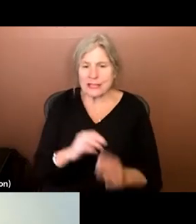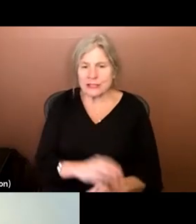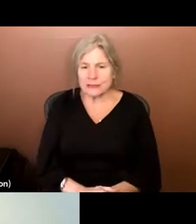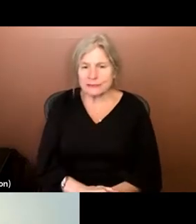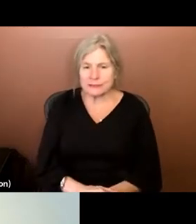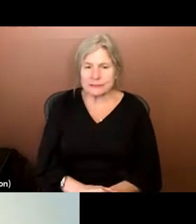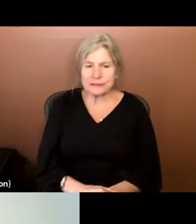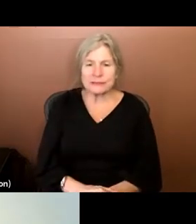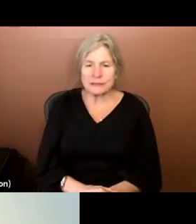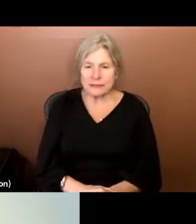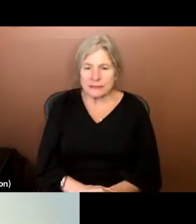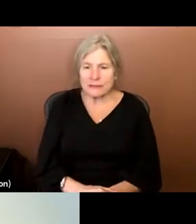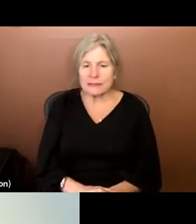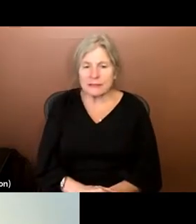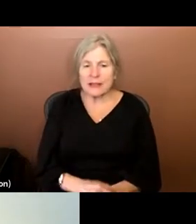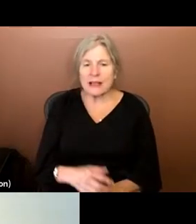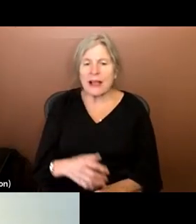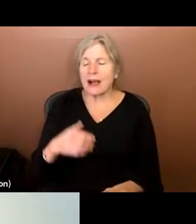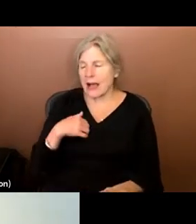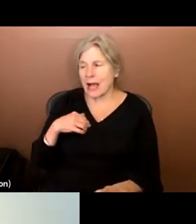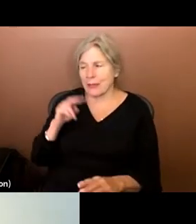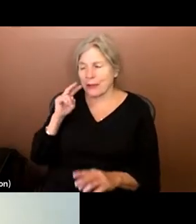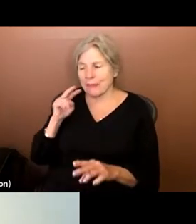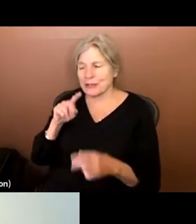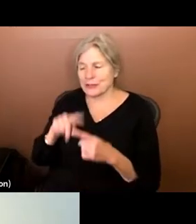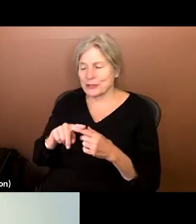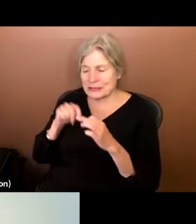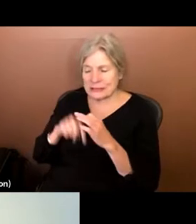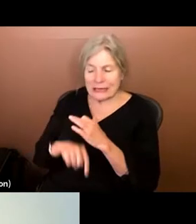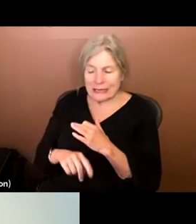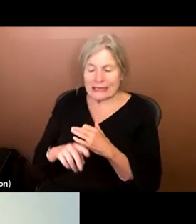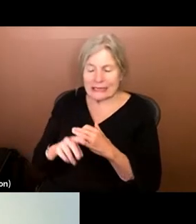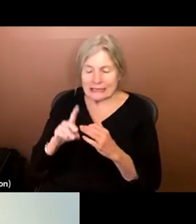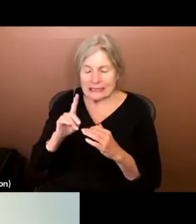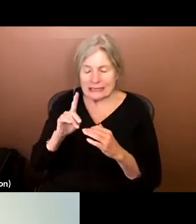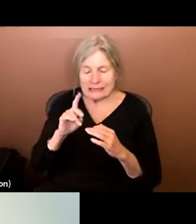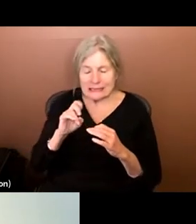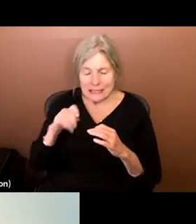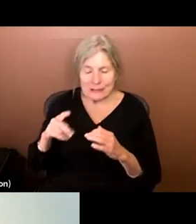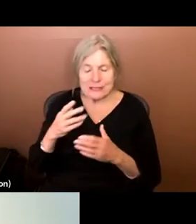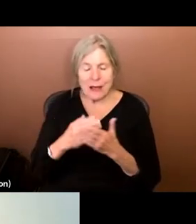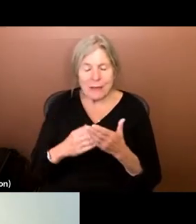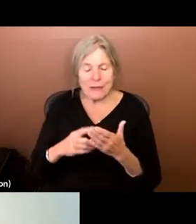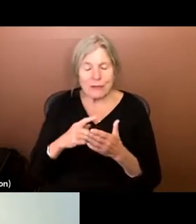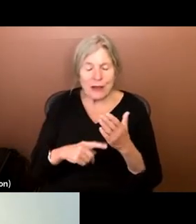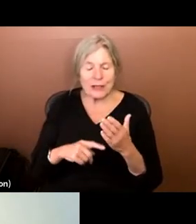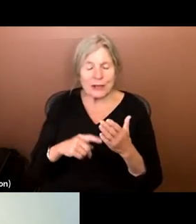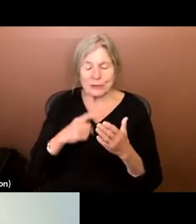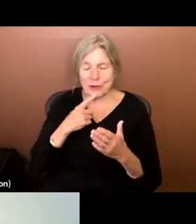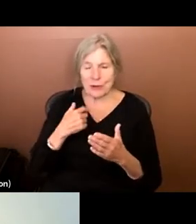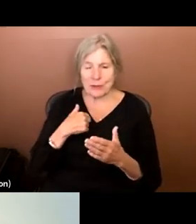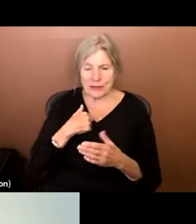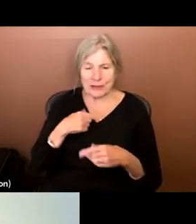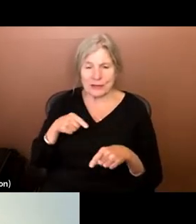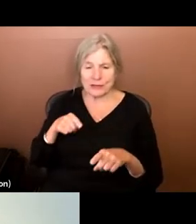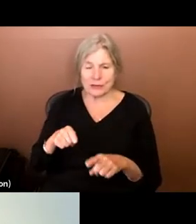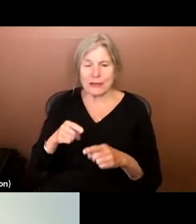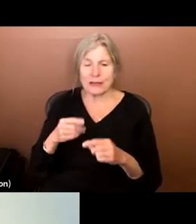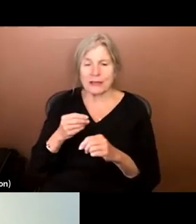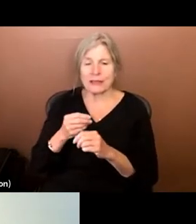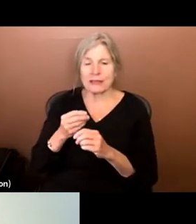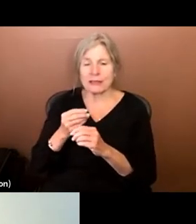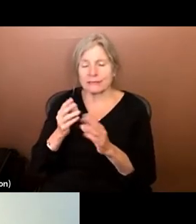Yeah, and I'm looking forward to digging a little deeper in that. Some of the things that you shared during our briefing were really impressive, and some things I hadn't even